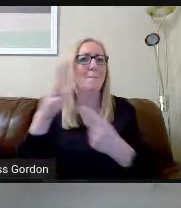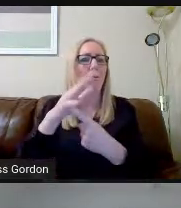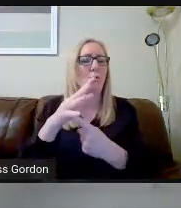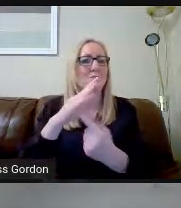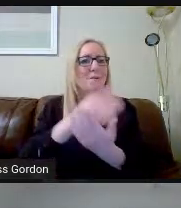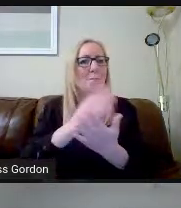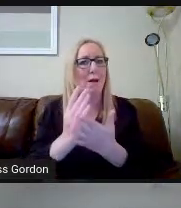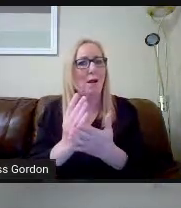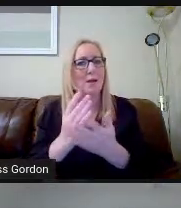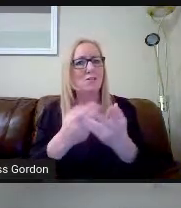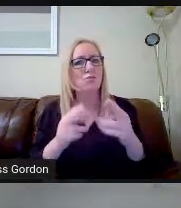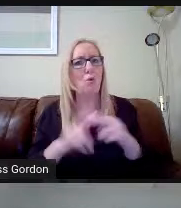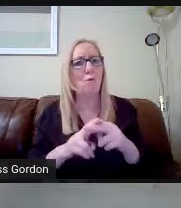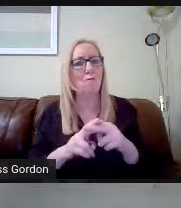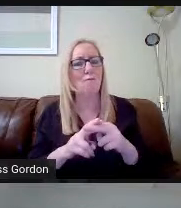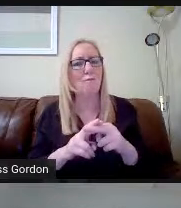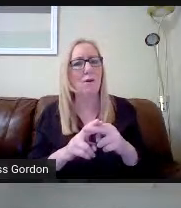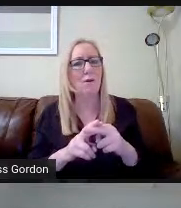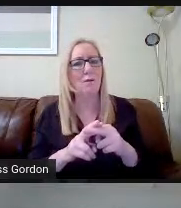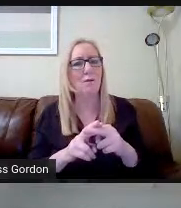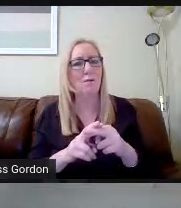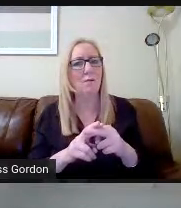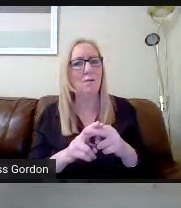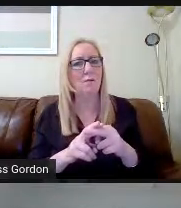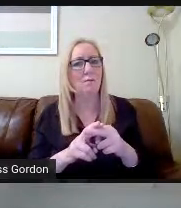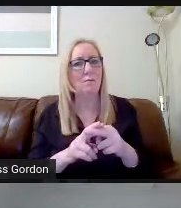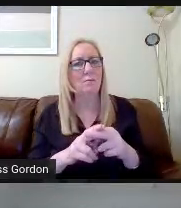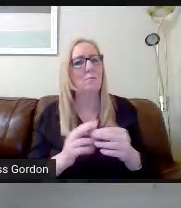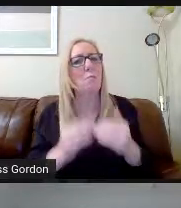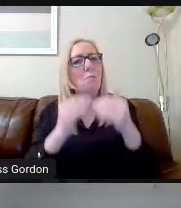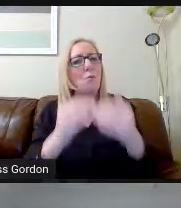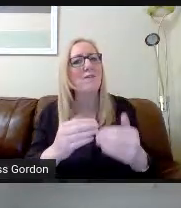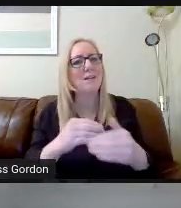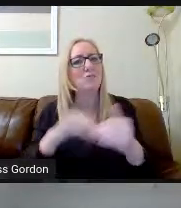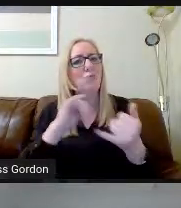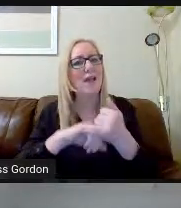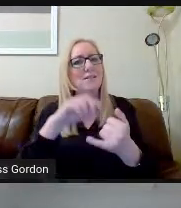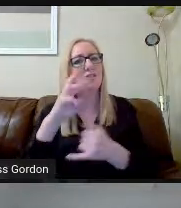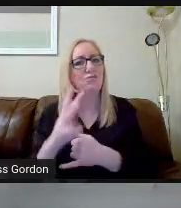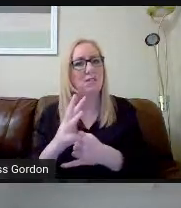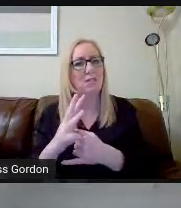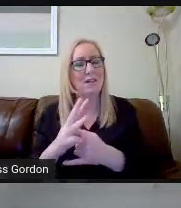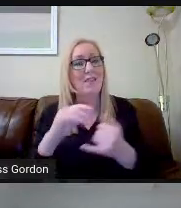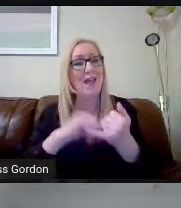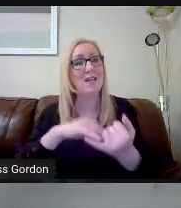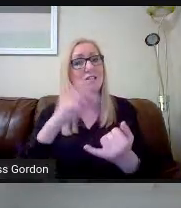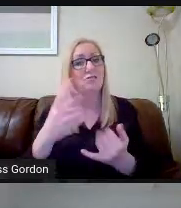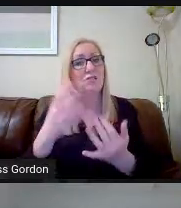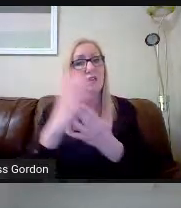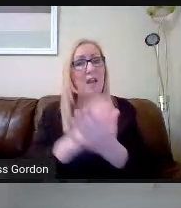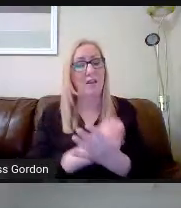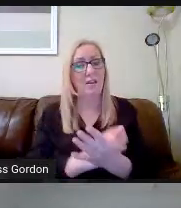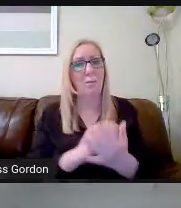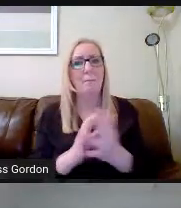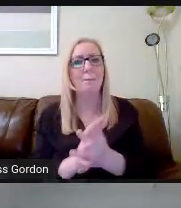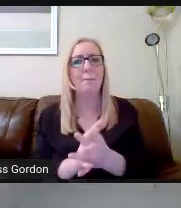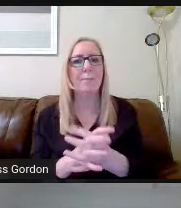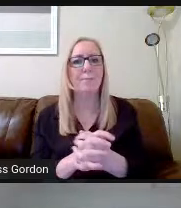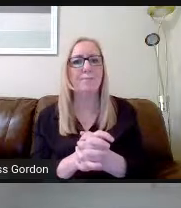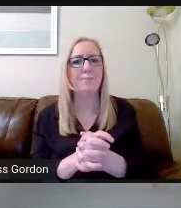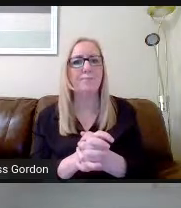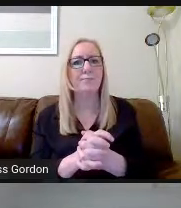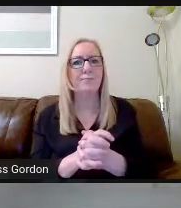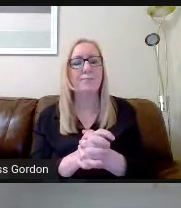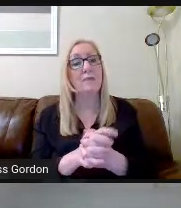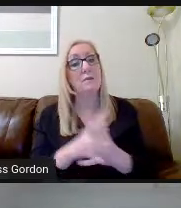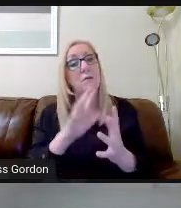moving into third year and the third year curriculum. Now, as you're aware,